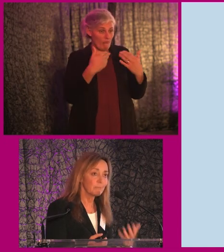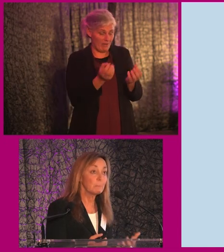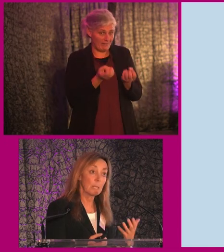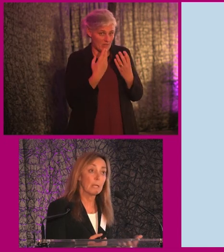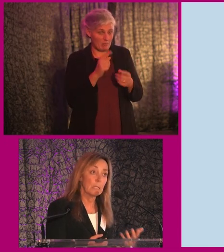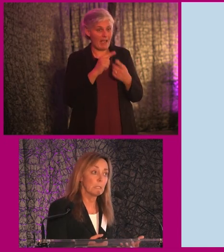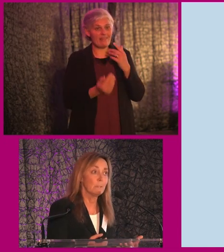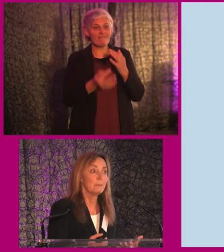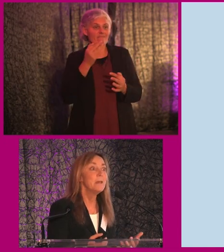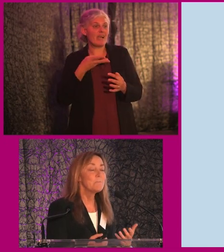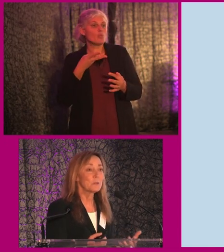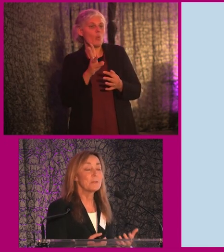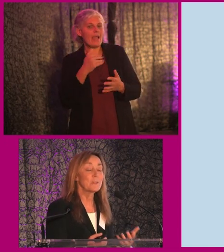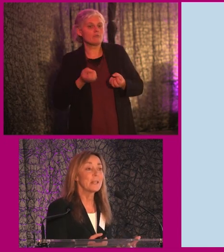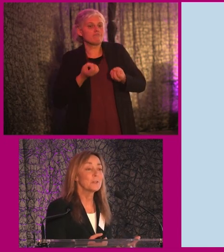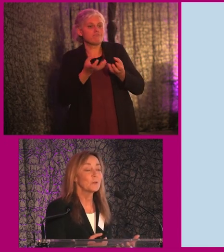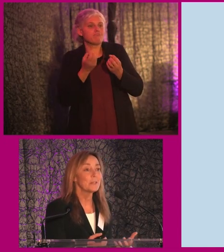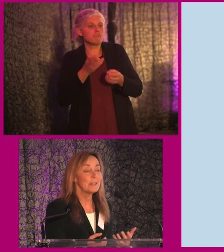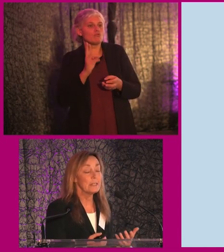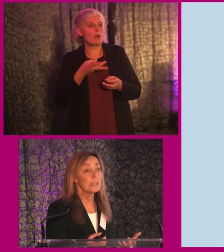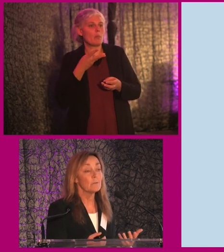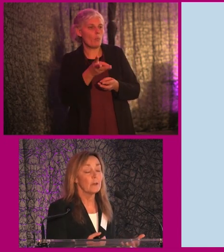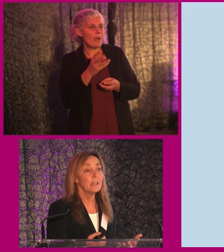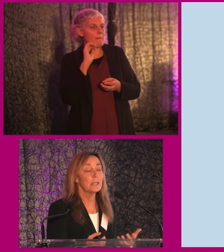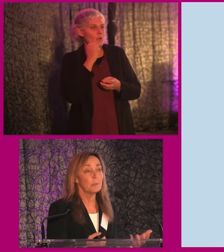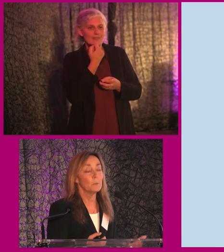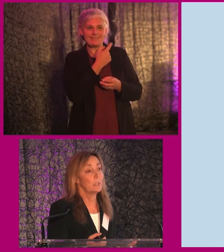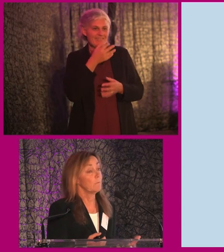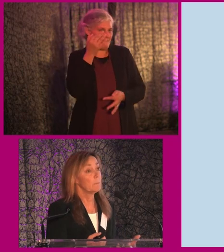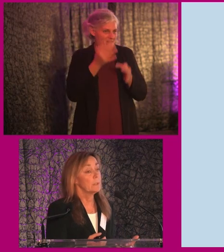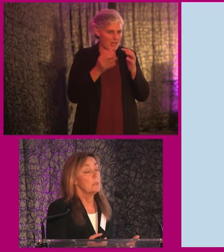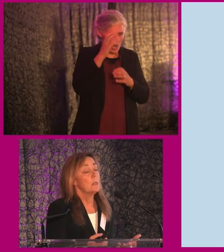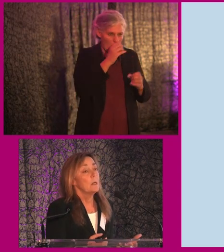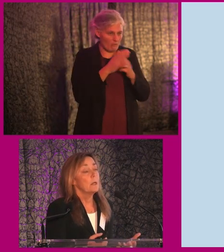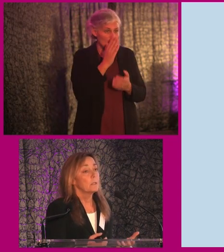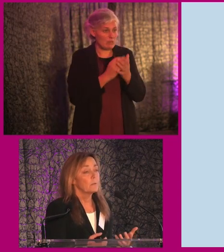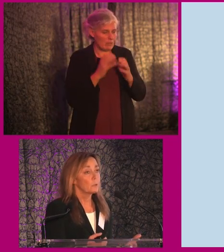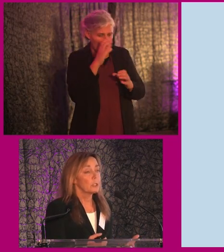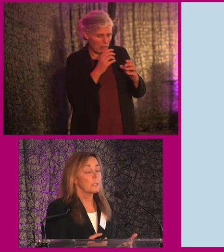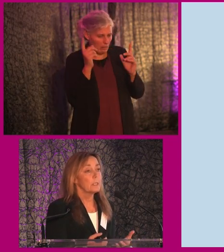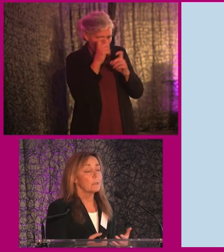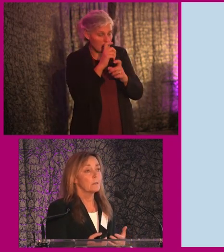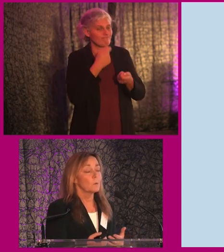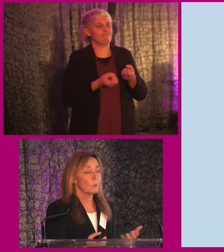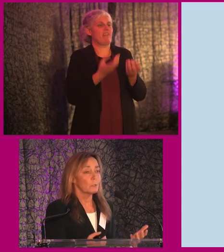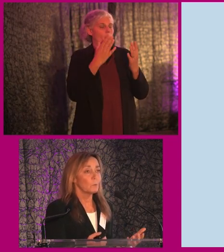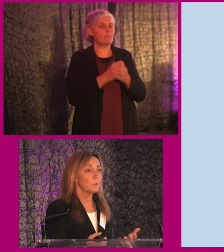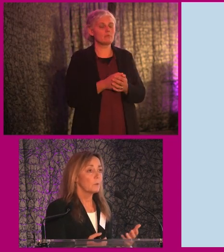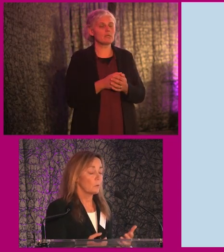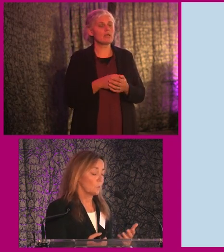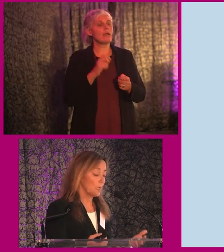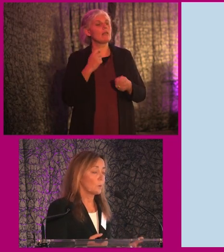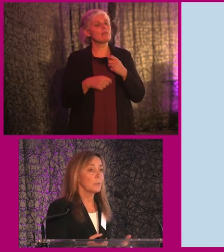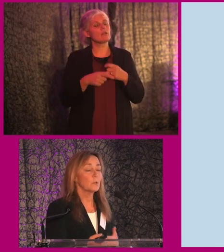feedback mechanism because if that is not easy to find, then people will give up. And unfortunately, according to